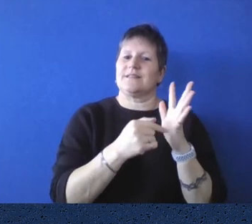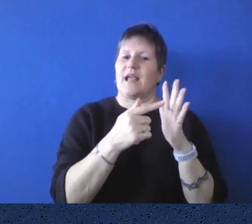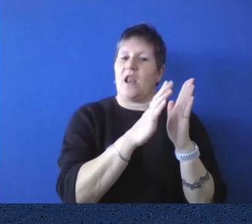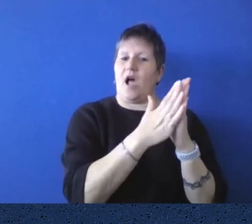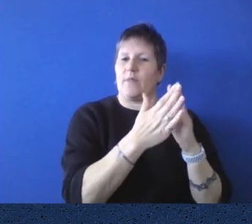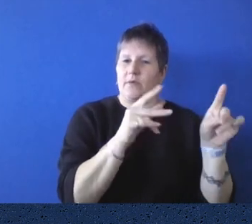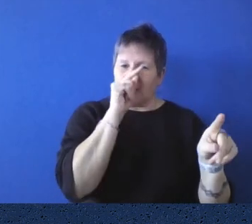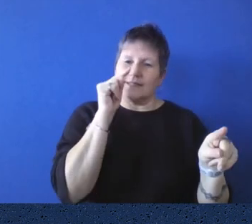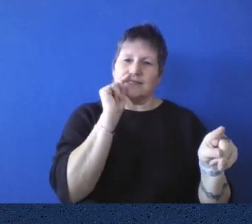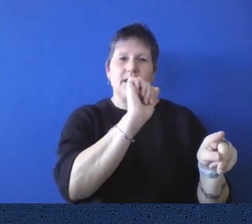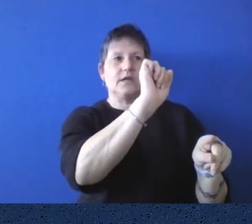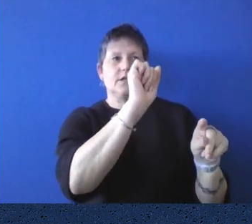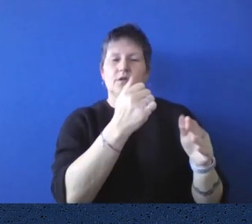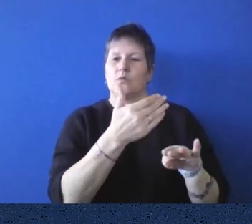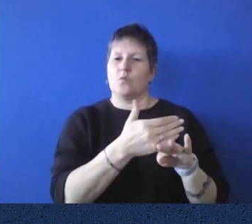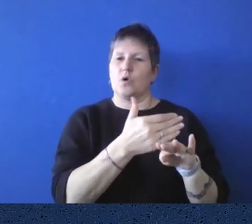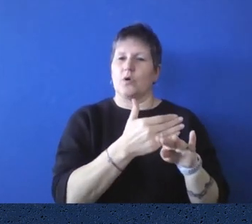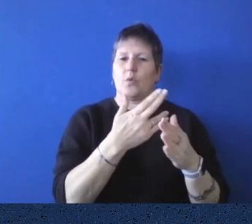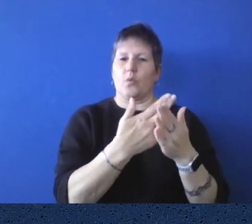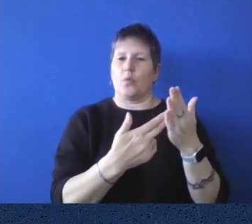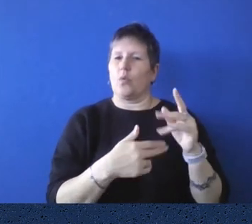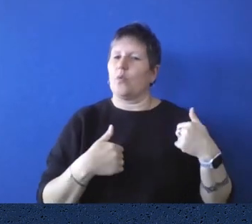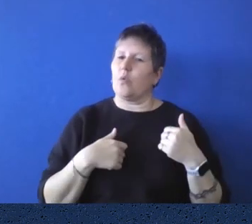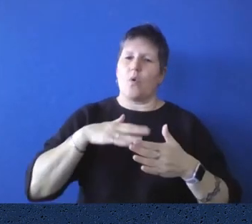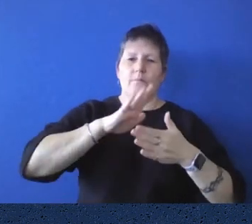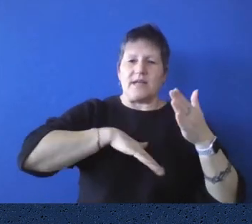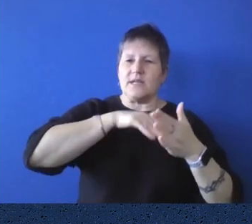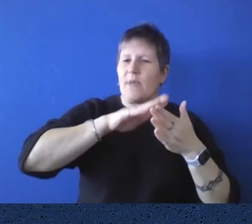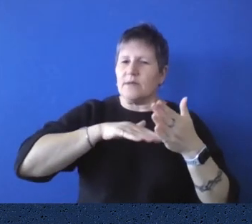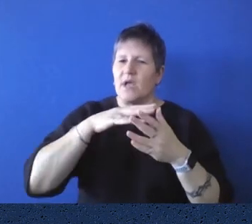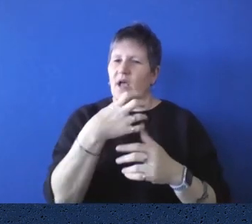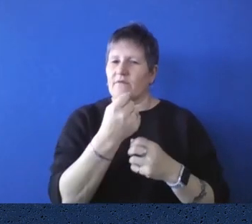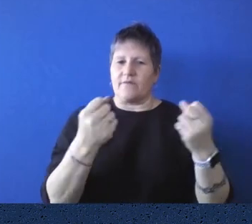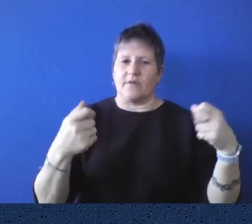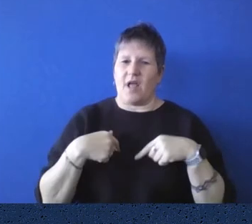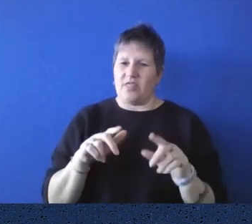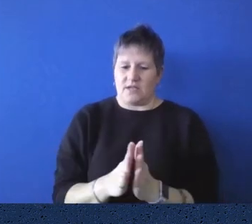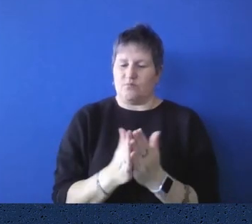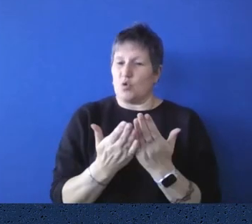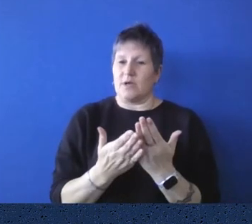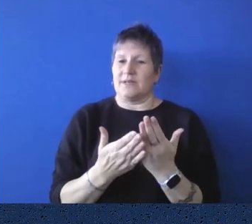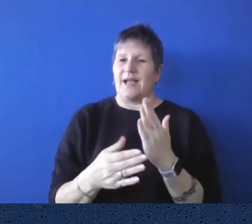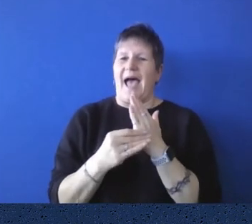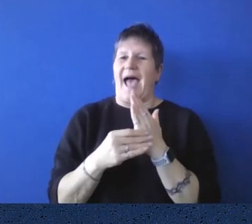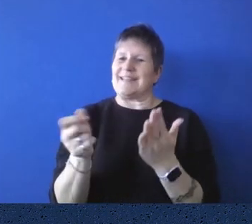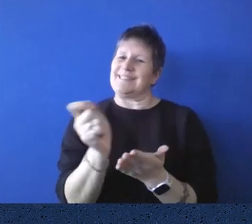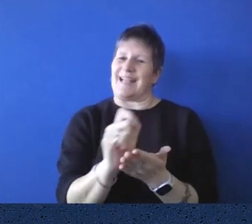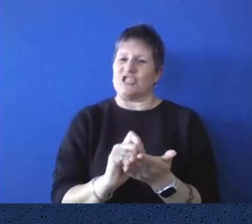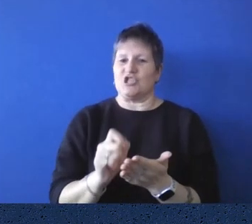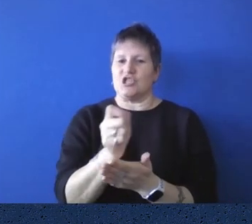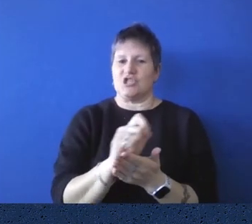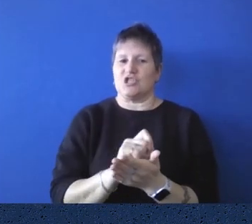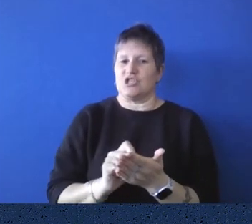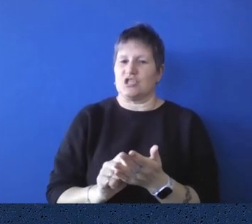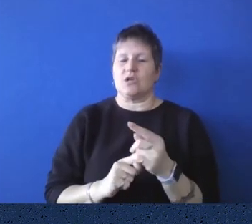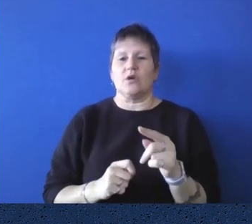pieces there. Yeah. Very. His paintings. These, these, um, the sketchbooks are sketches specifically. And we have Tommy Bent to thank